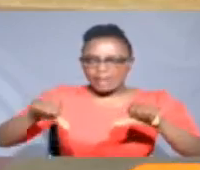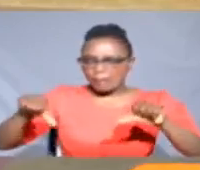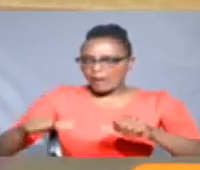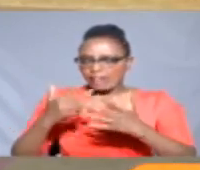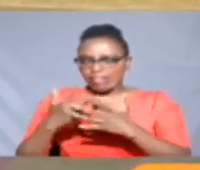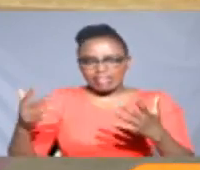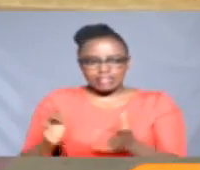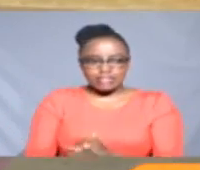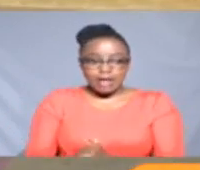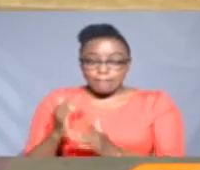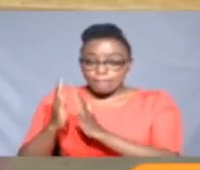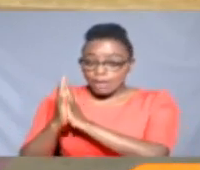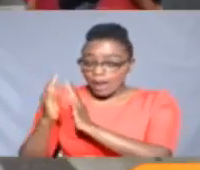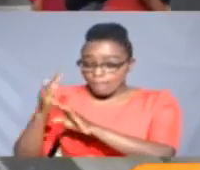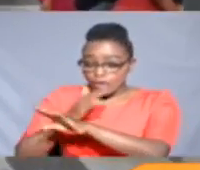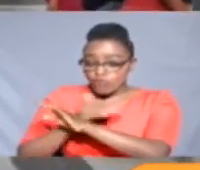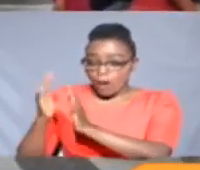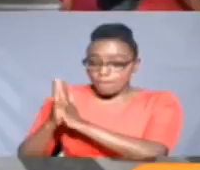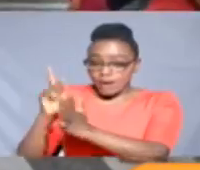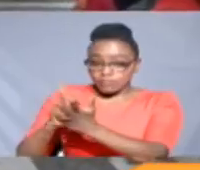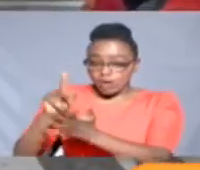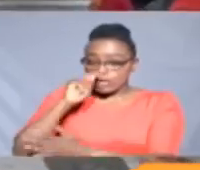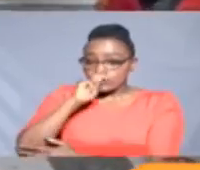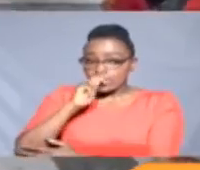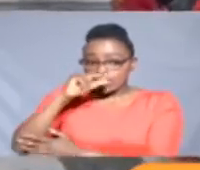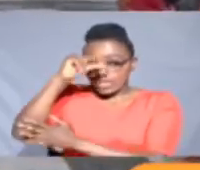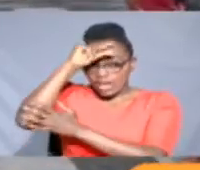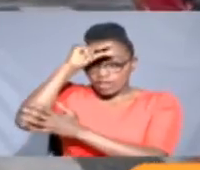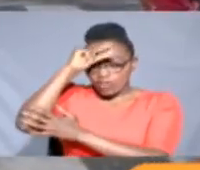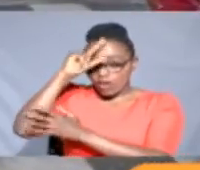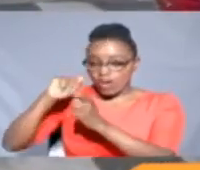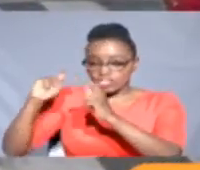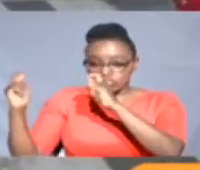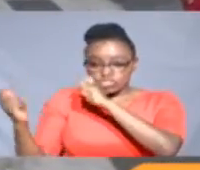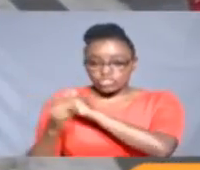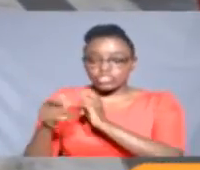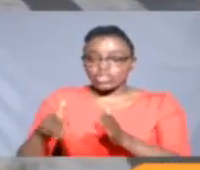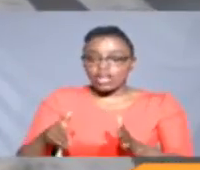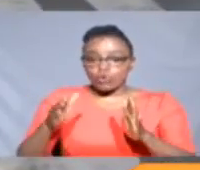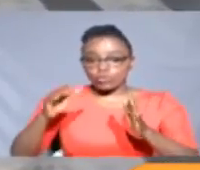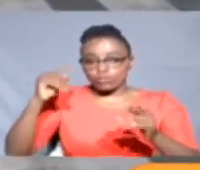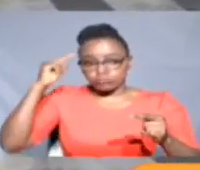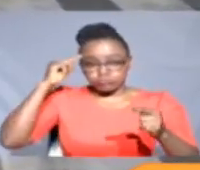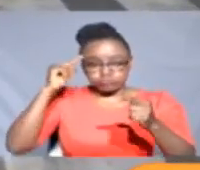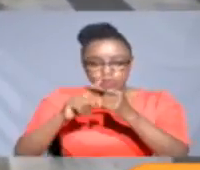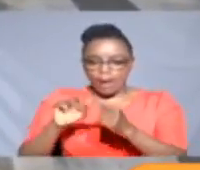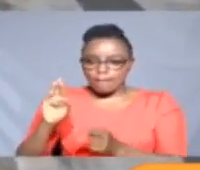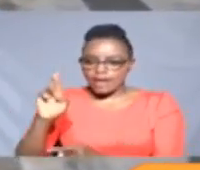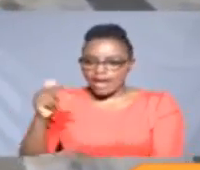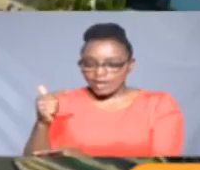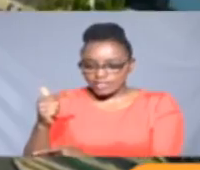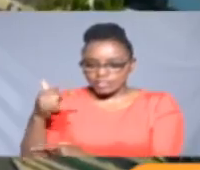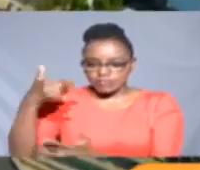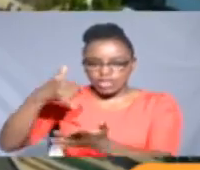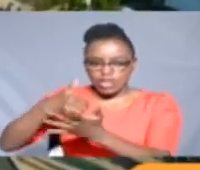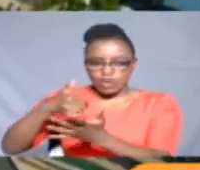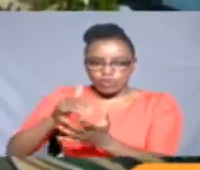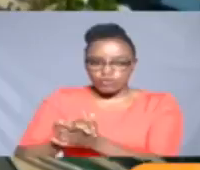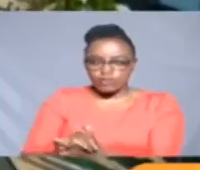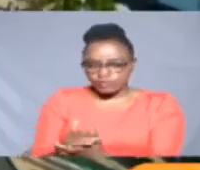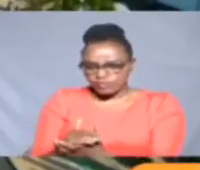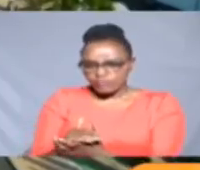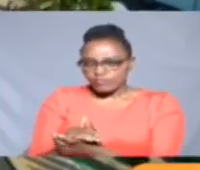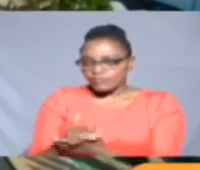Before the buses were bought, the Tanzanian government redesigned roads meant to have BRT incorporated.